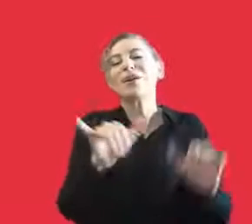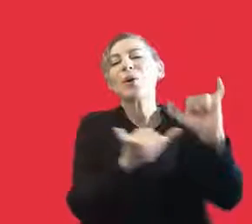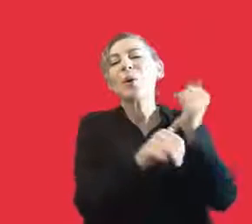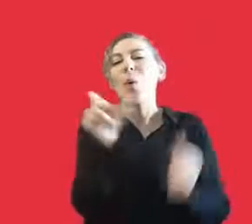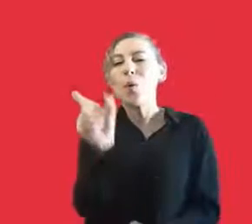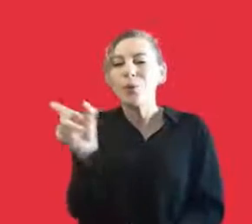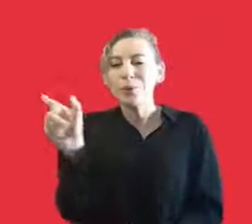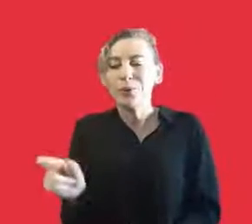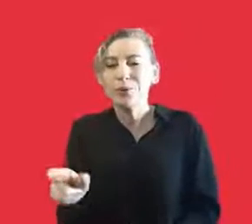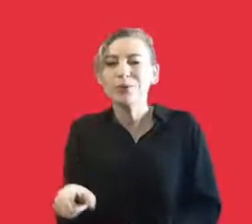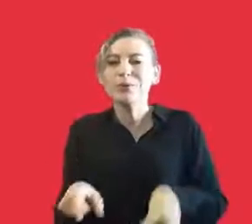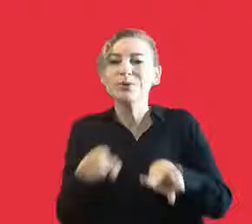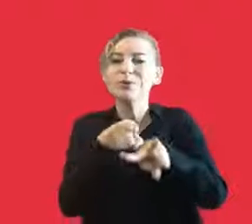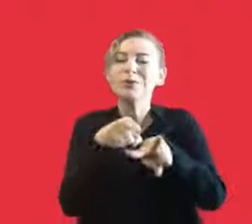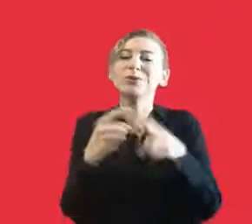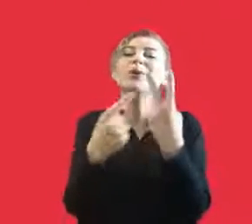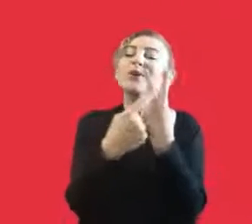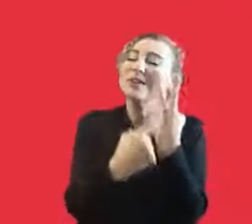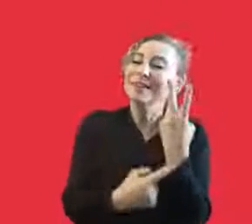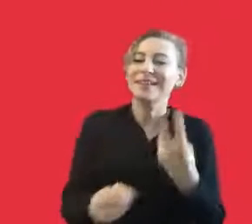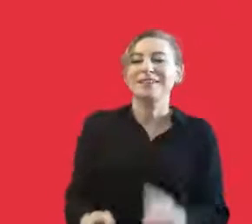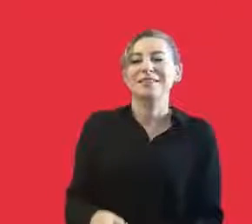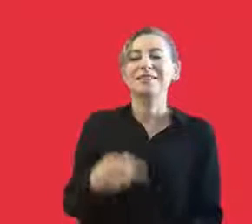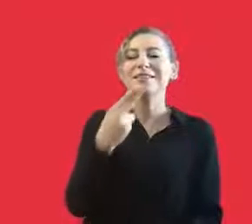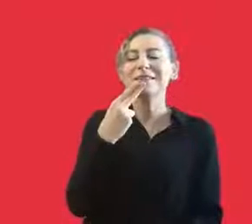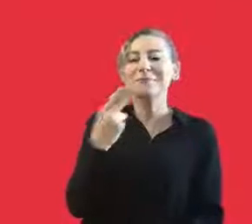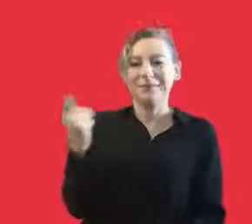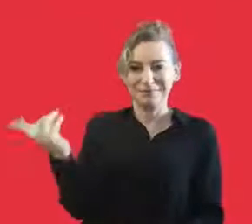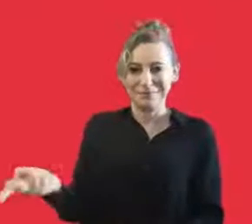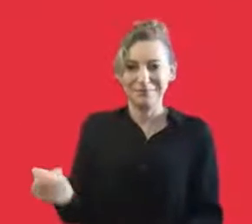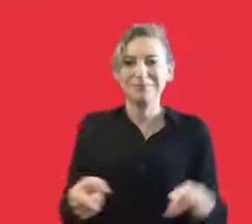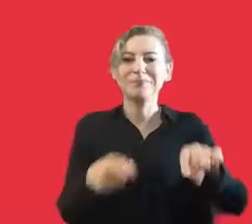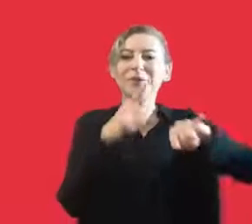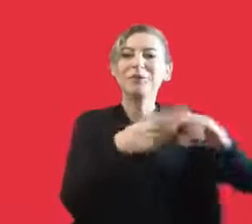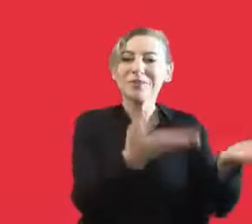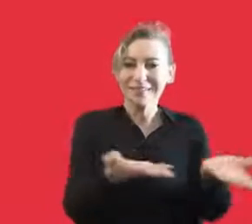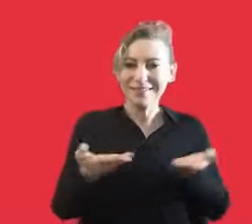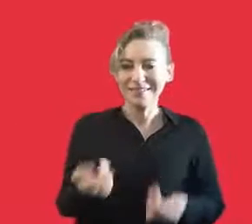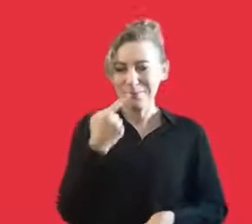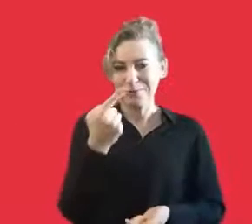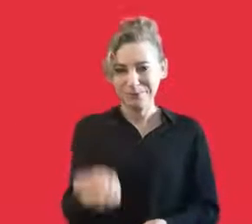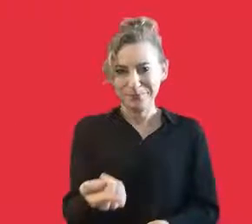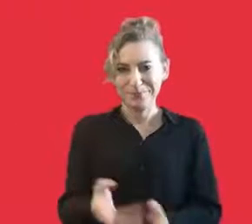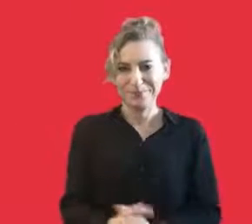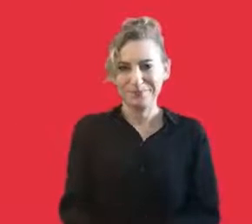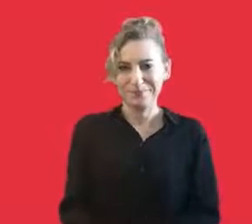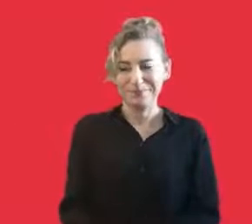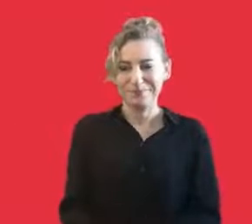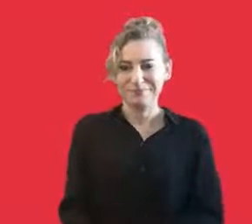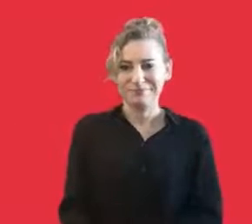author, actress, Yeşim. Yeşim, Ösoy is with us. Miss Yeşim, welcome.